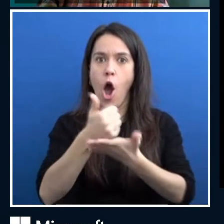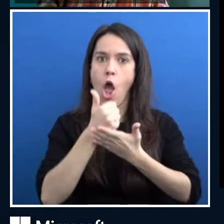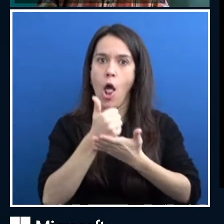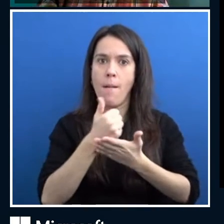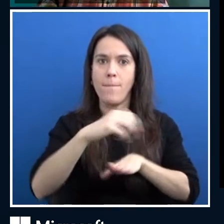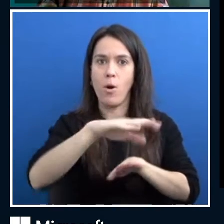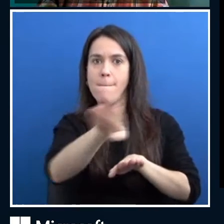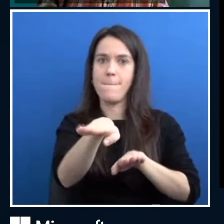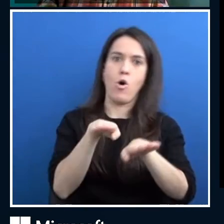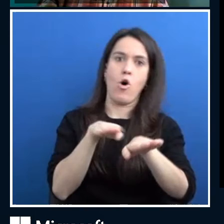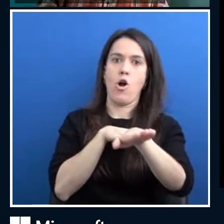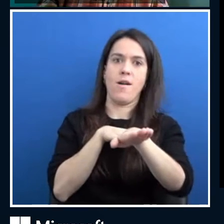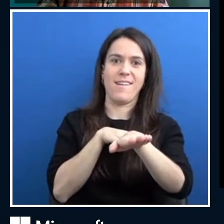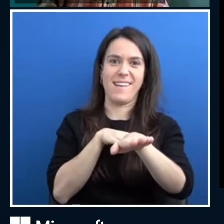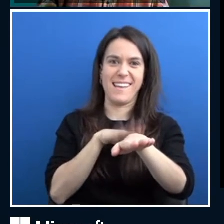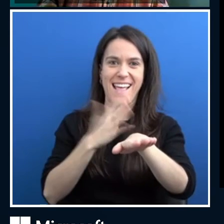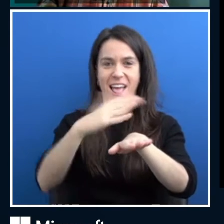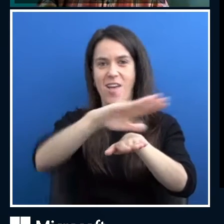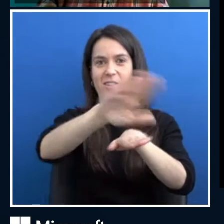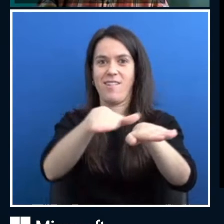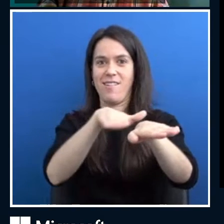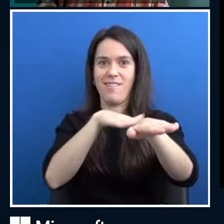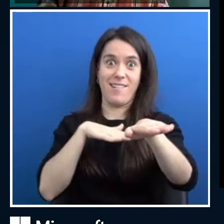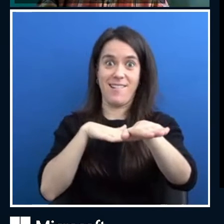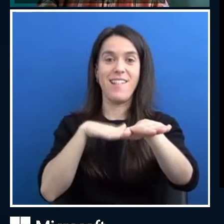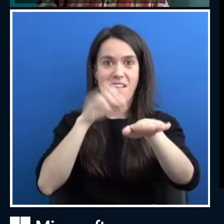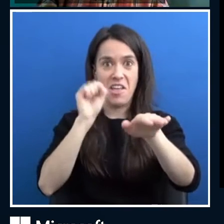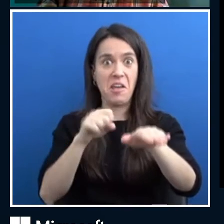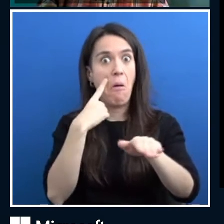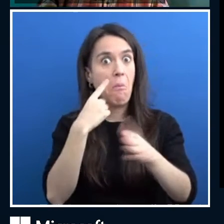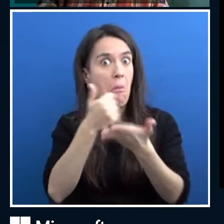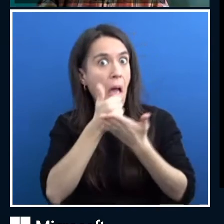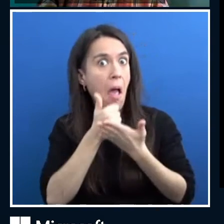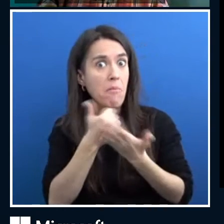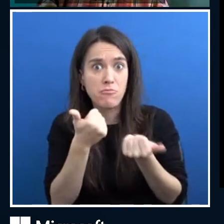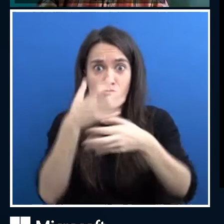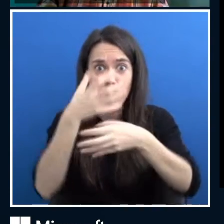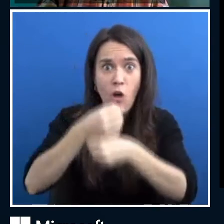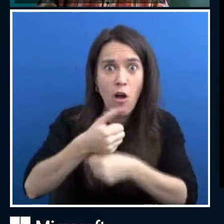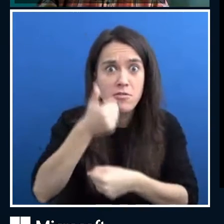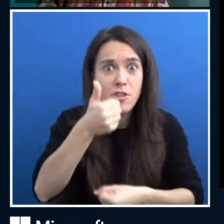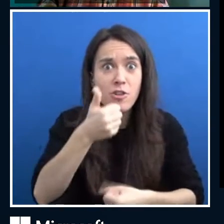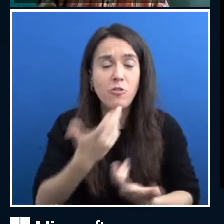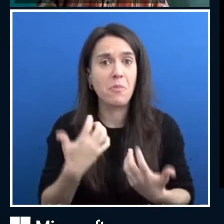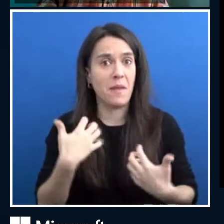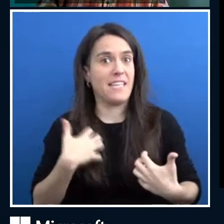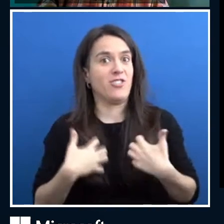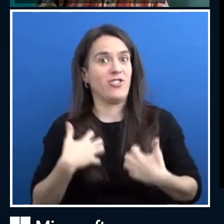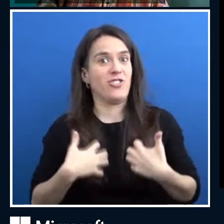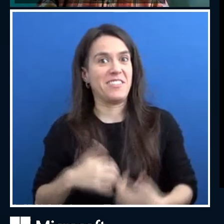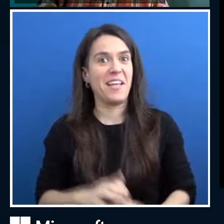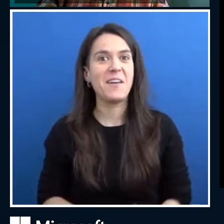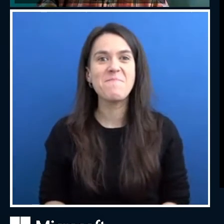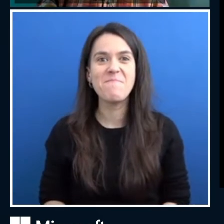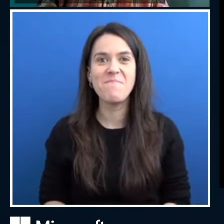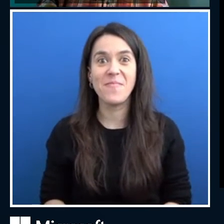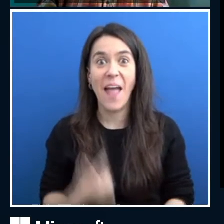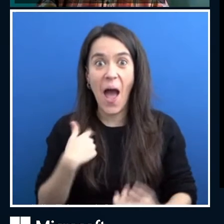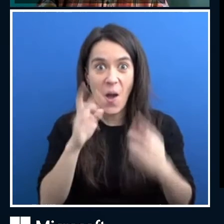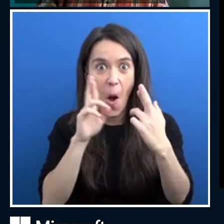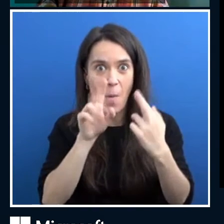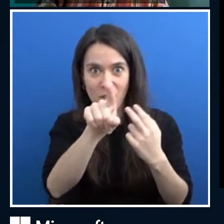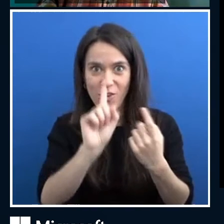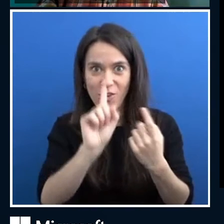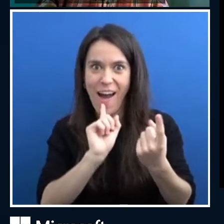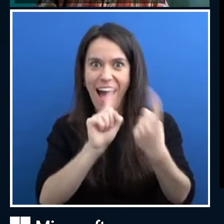maybe I would, I would trust it to do that better than I would. Okay, so that's an interesting one. I hope you're answering these questions yourself as well. Okay, so